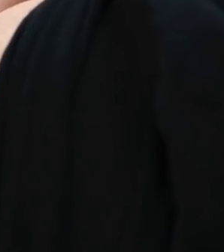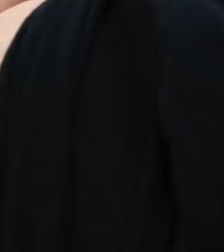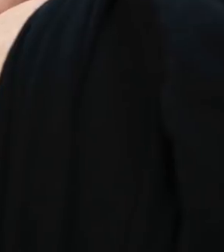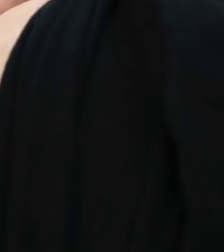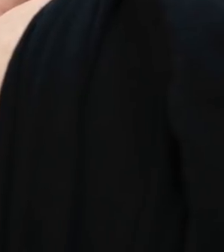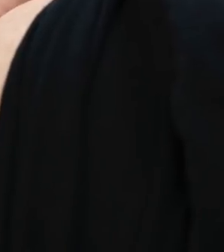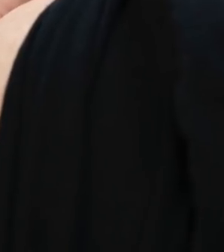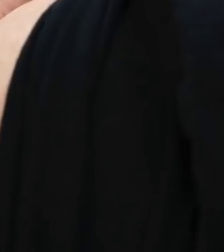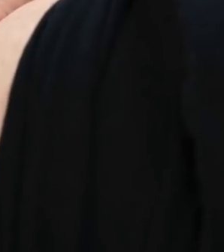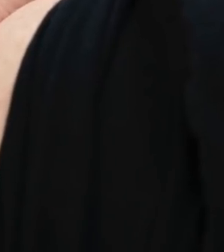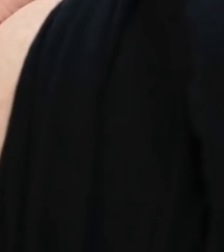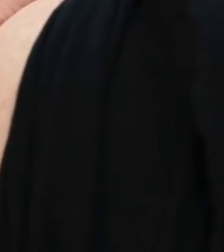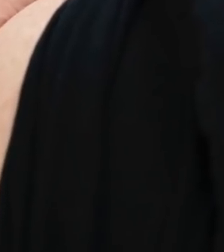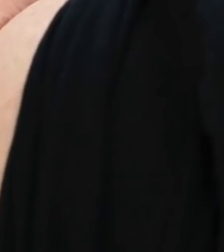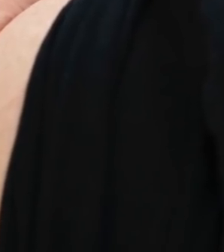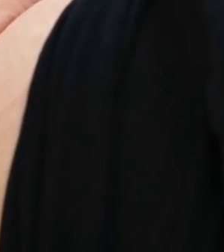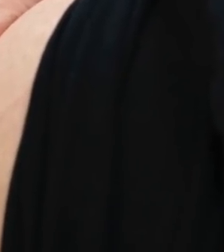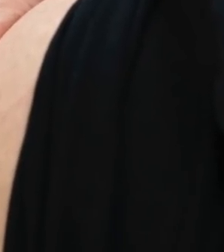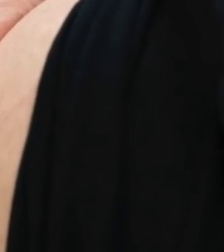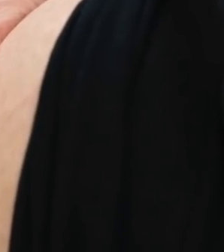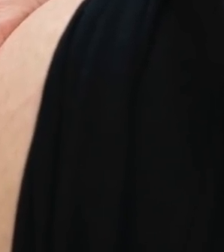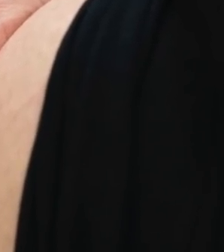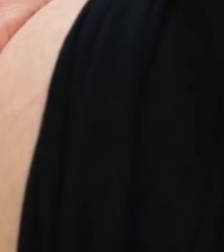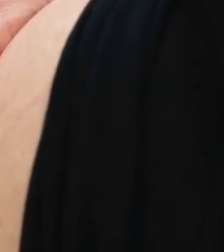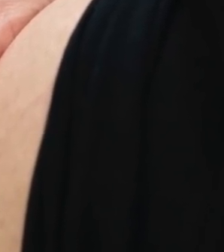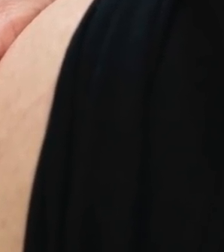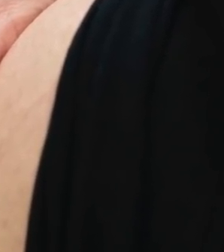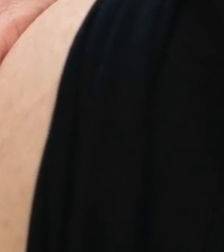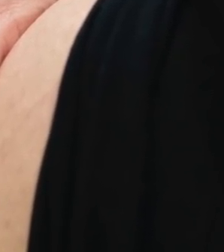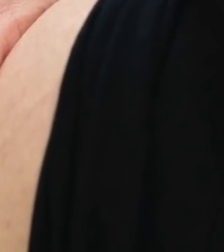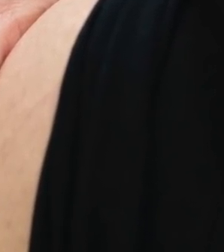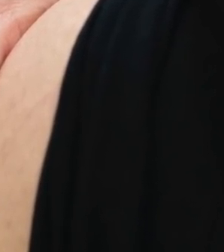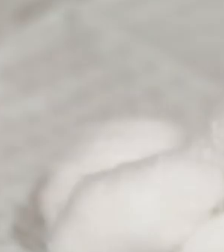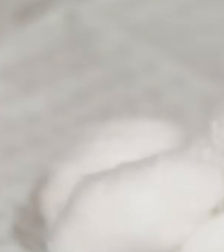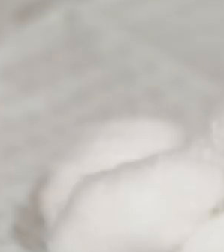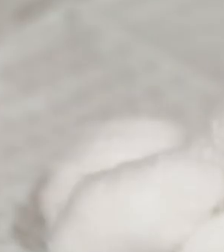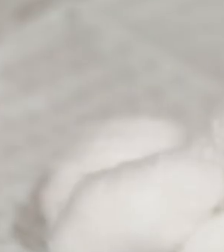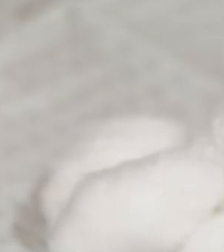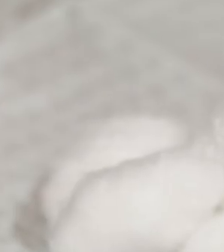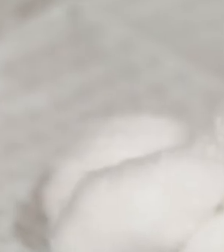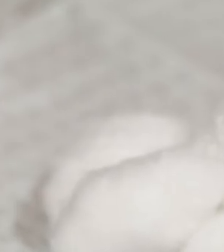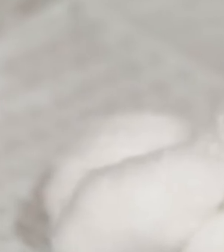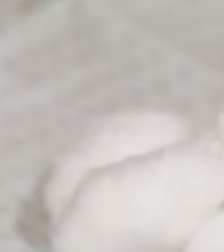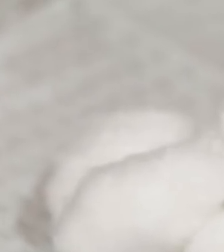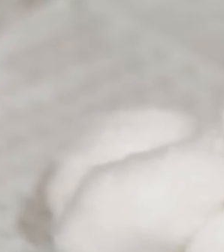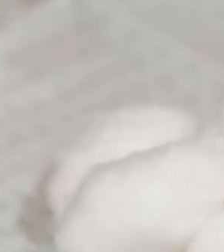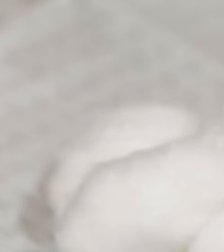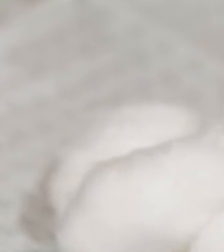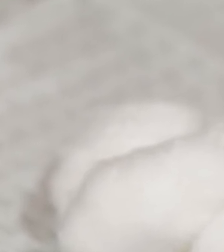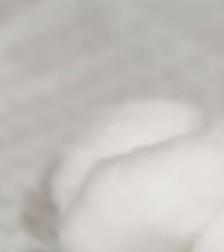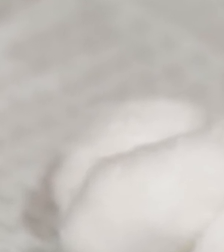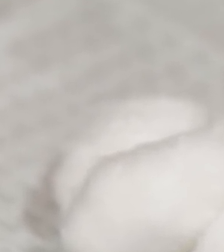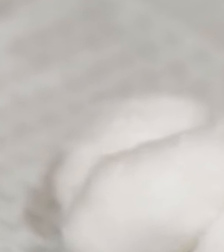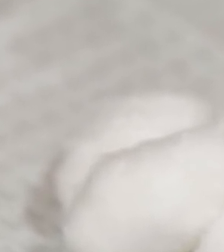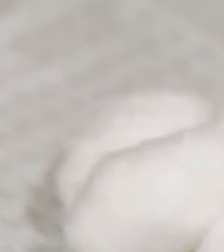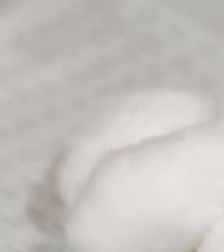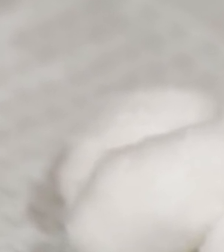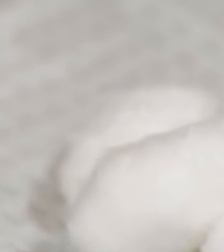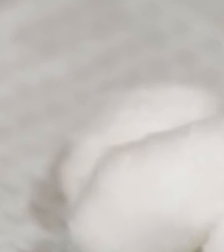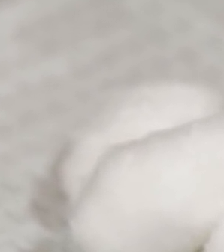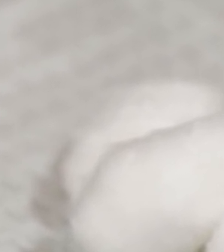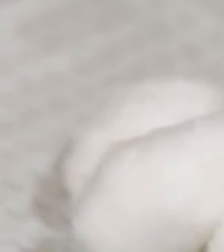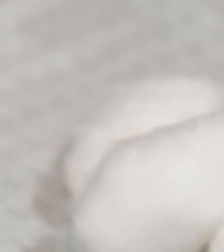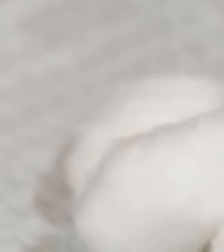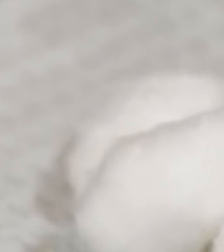for these people. And how many are we getting? This week, we're getting zero doses. Zero.